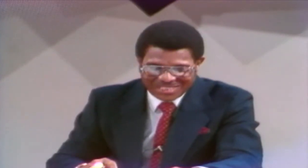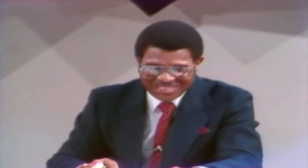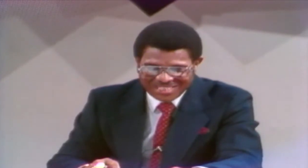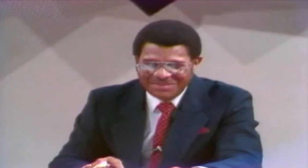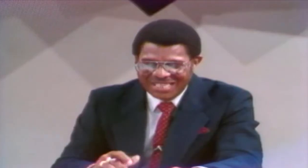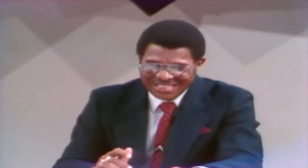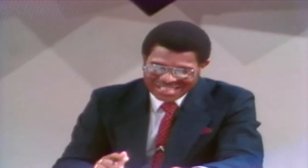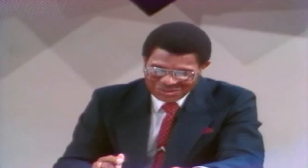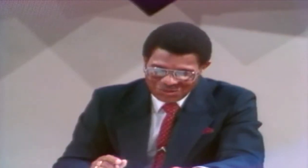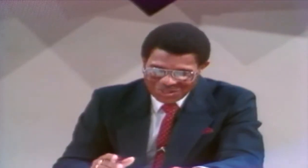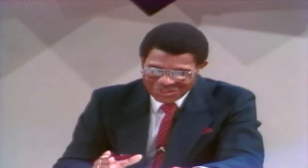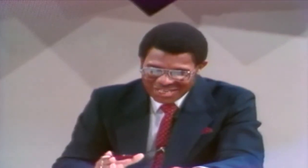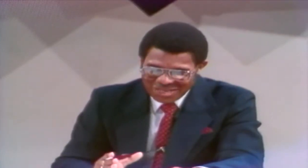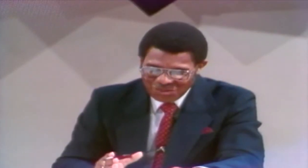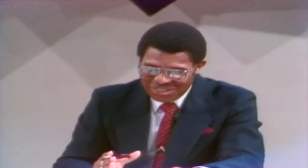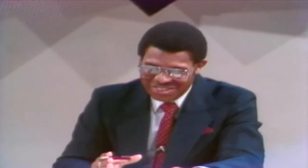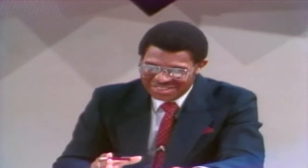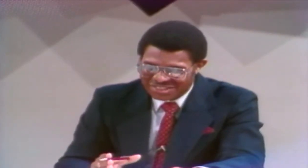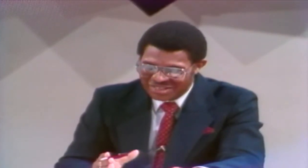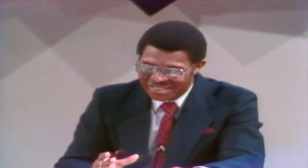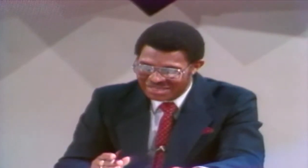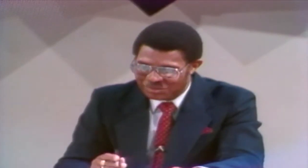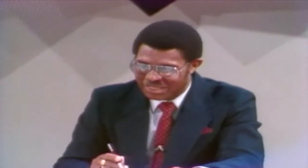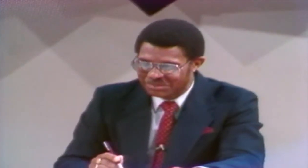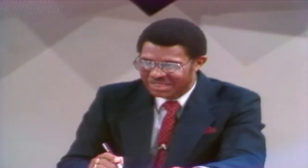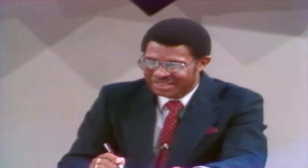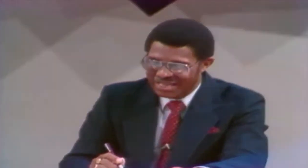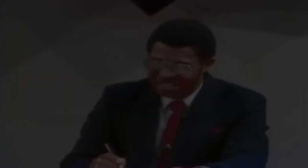CBC team. Lisa Lord, CBC News.